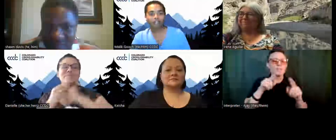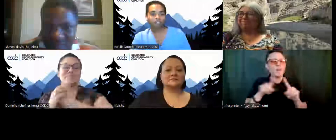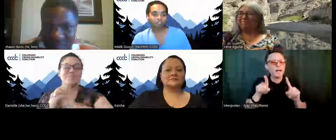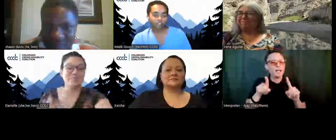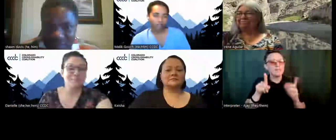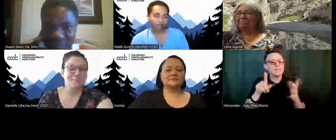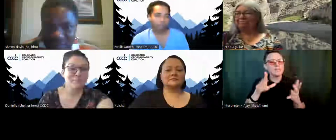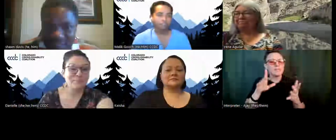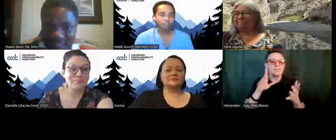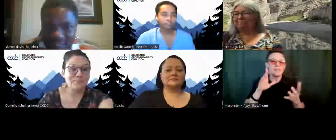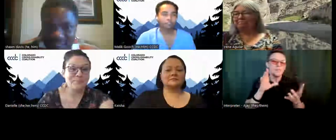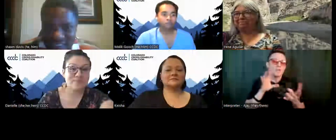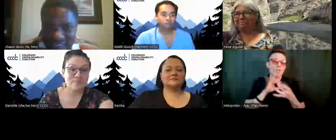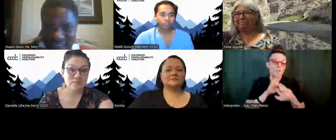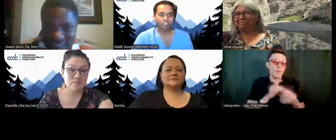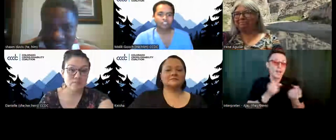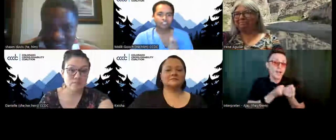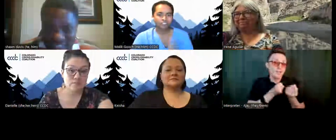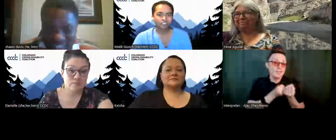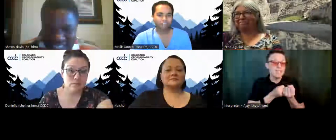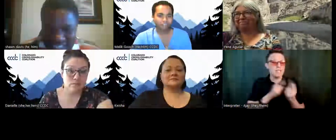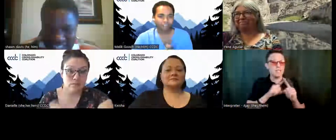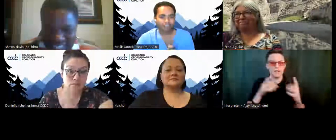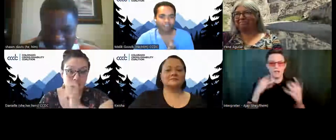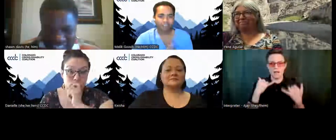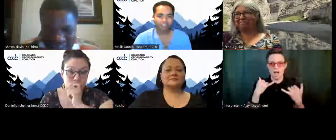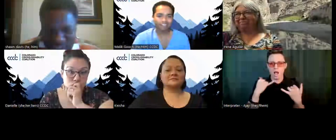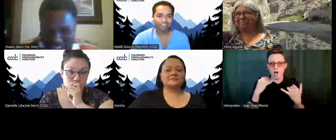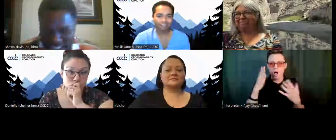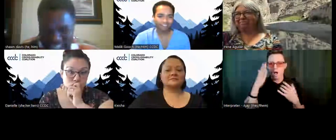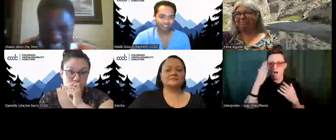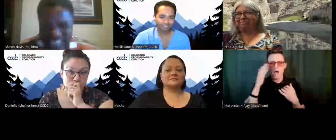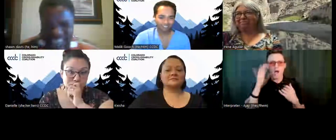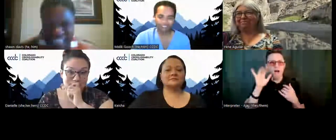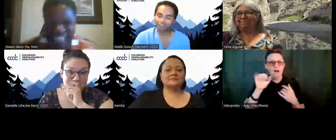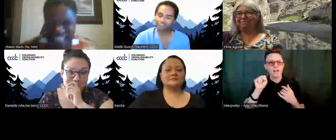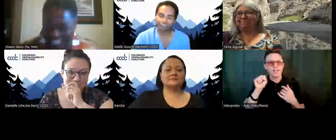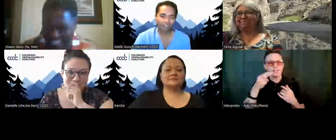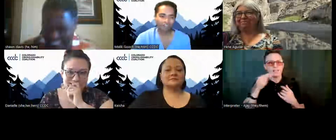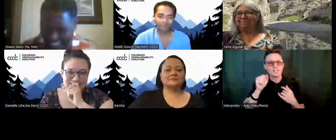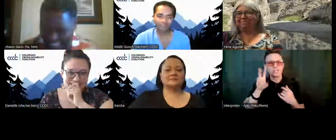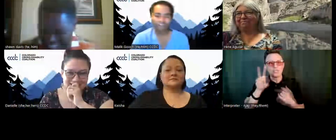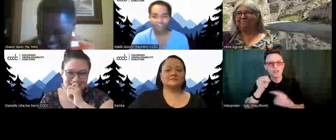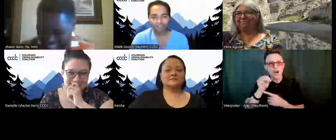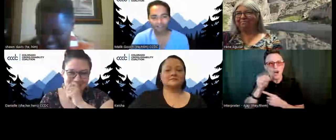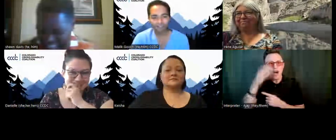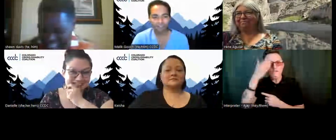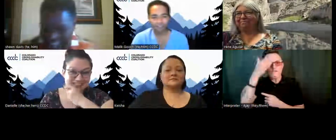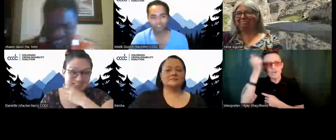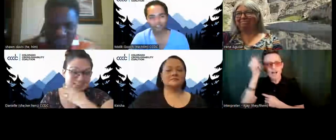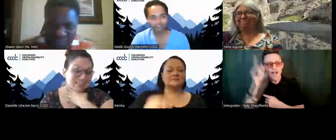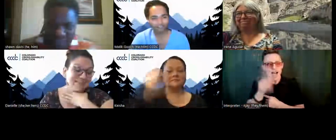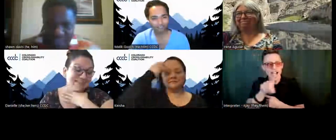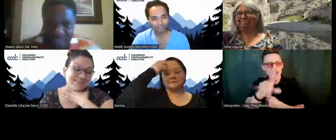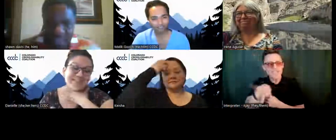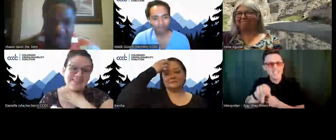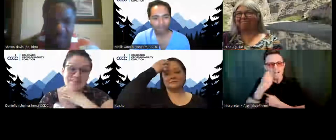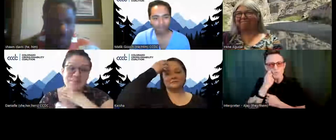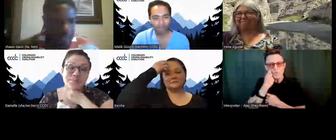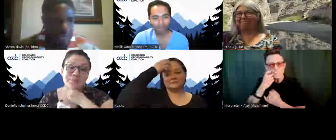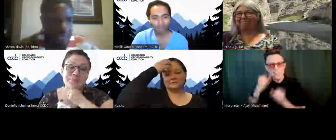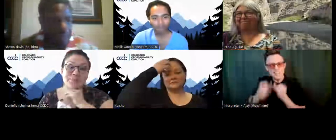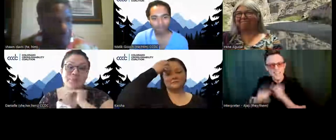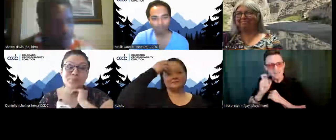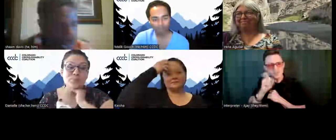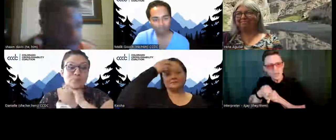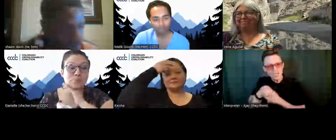actually, I'm just realizing, Sean, I did not ask you the last question. I am very sorry. Would you like to go? Yeah,